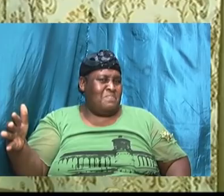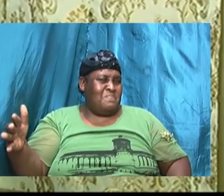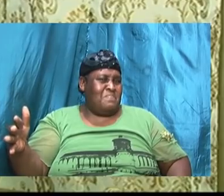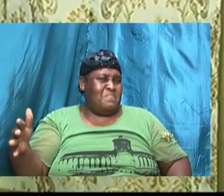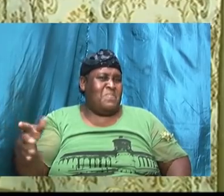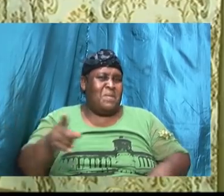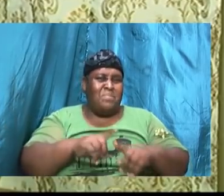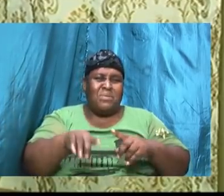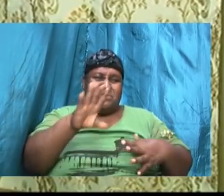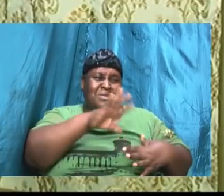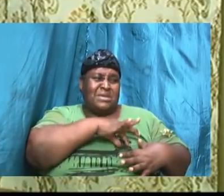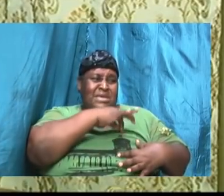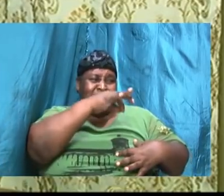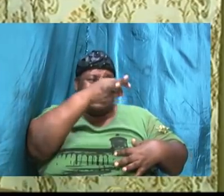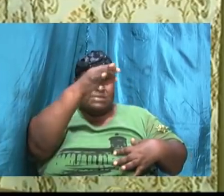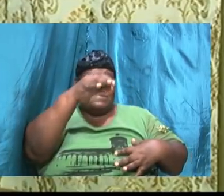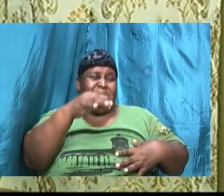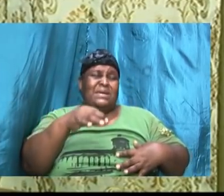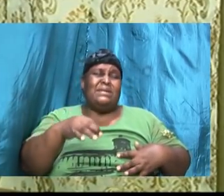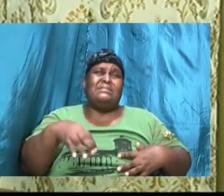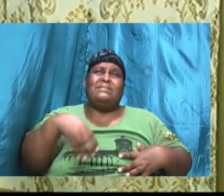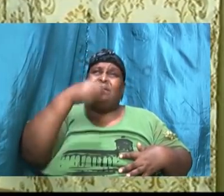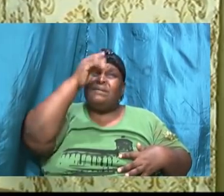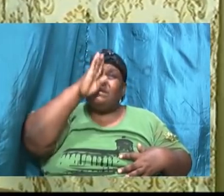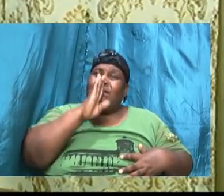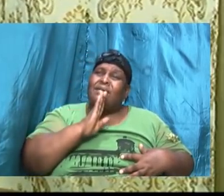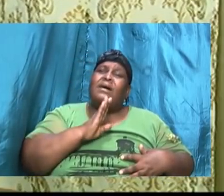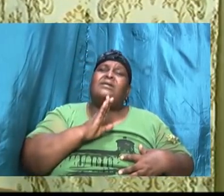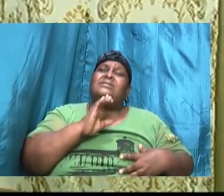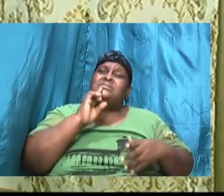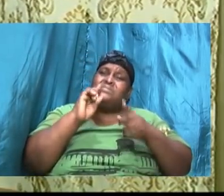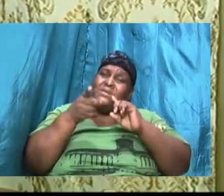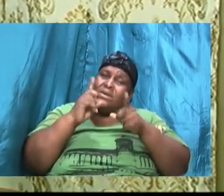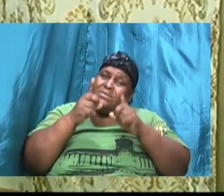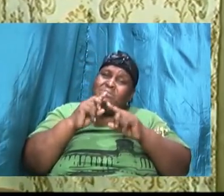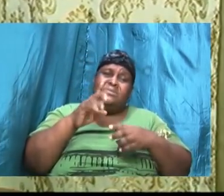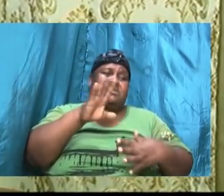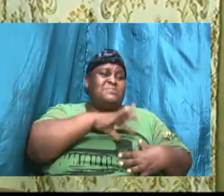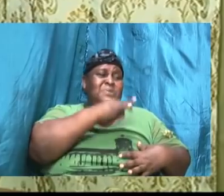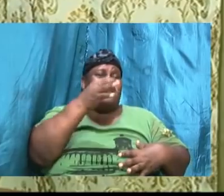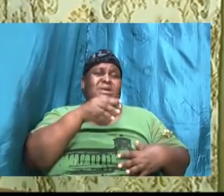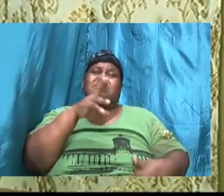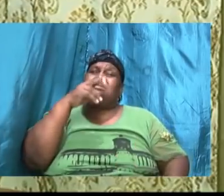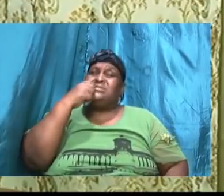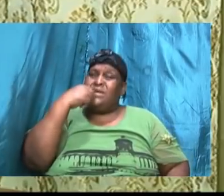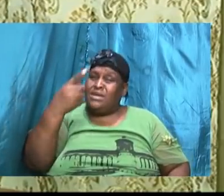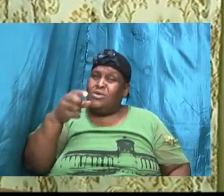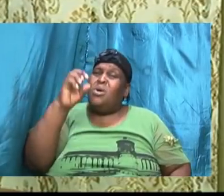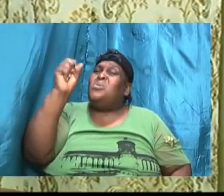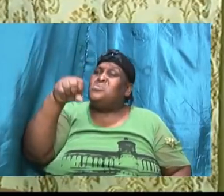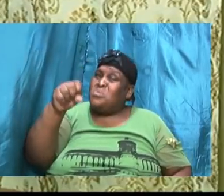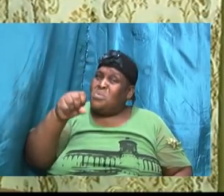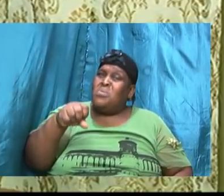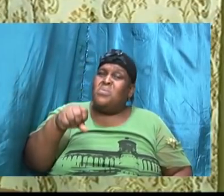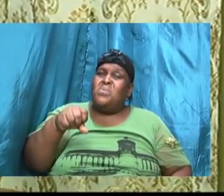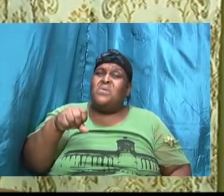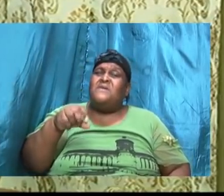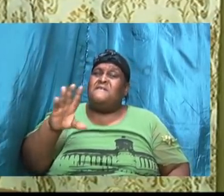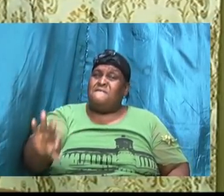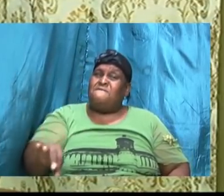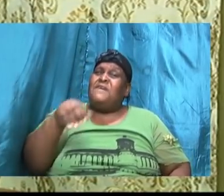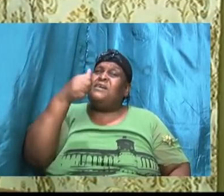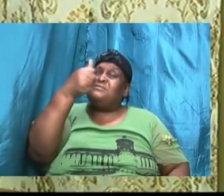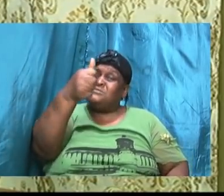but your spirit God is tugging on you and say no and you will find yourself being more confused and more